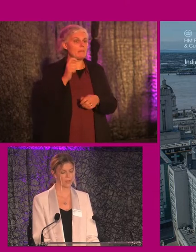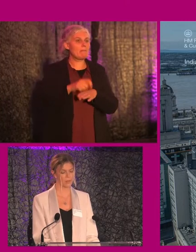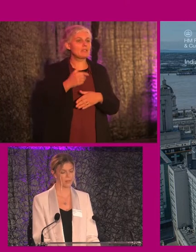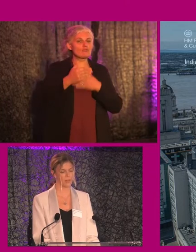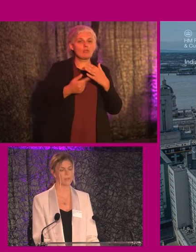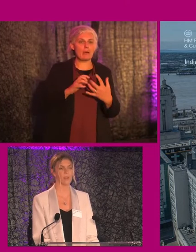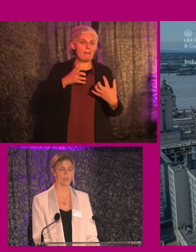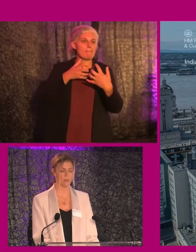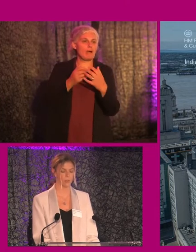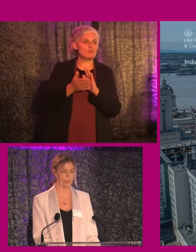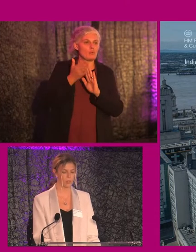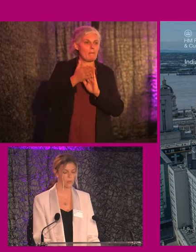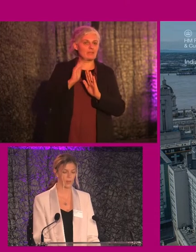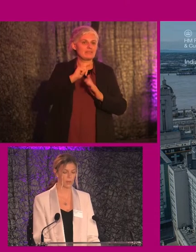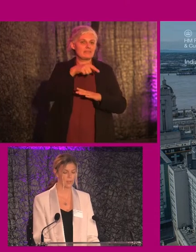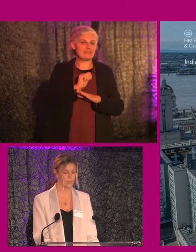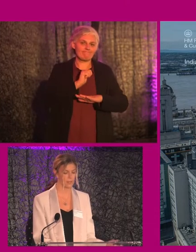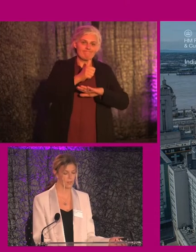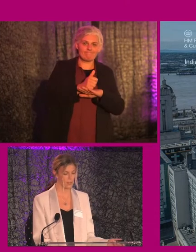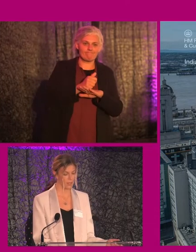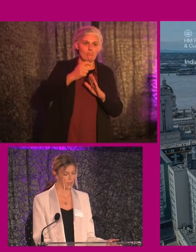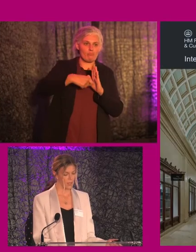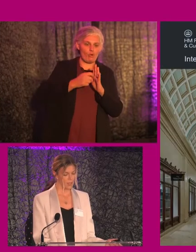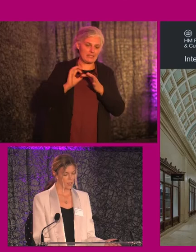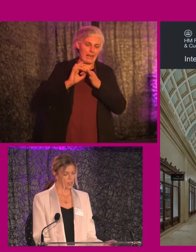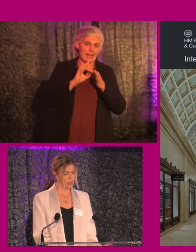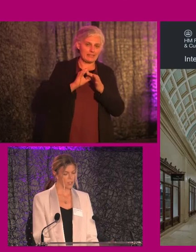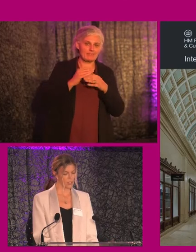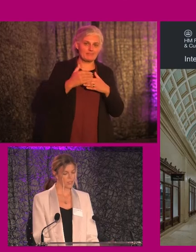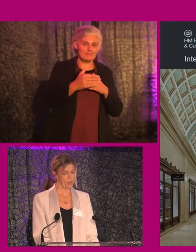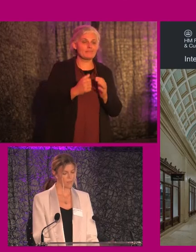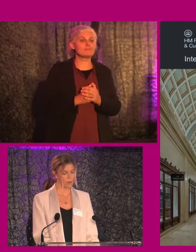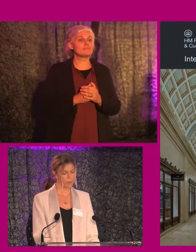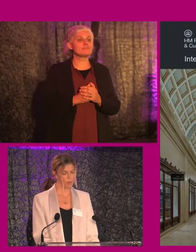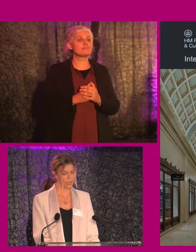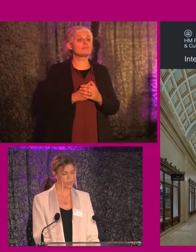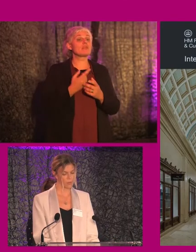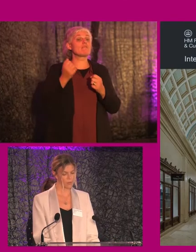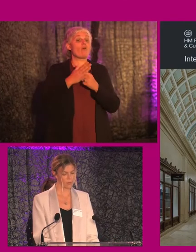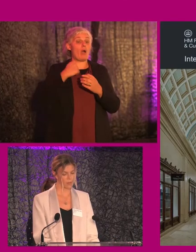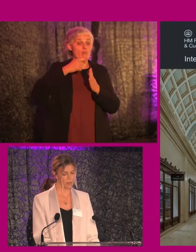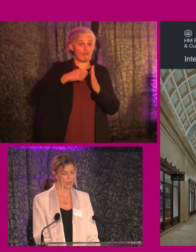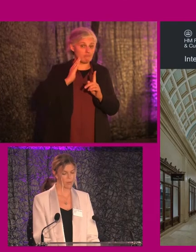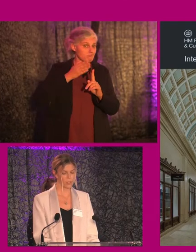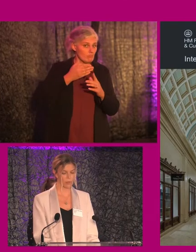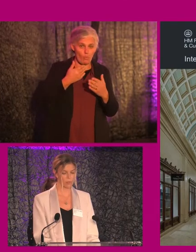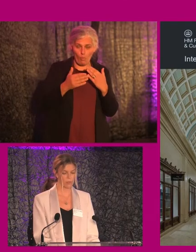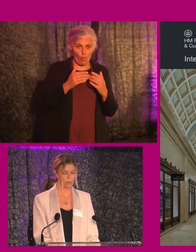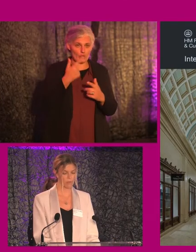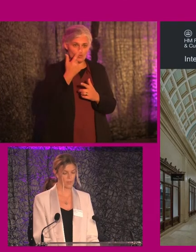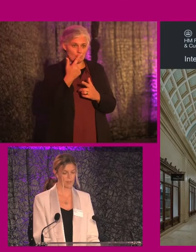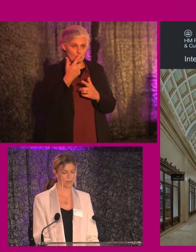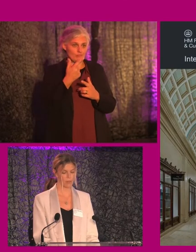be applied to the building at the start of the project was dilapidated. The original intent for our project was there would be two